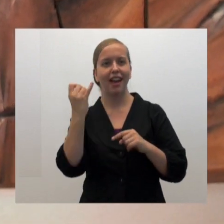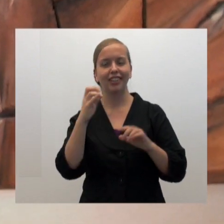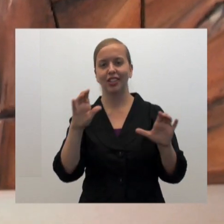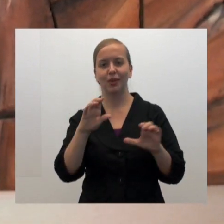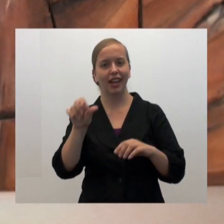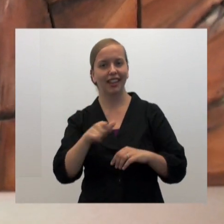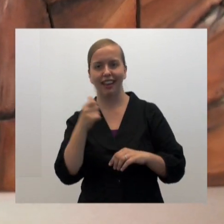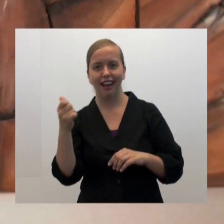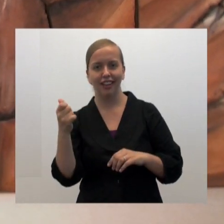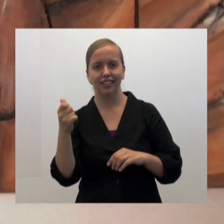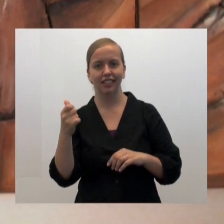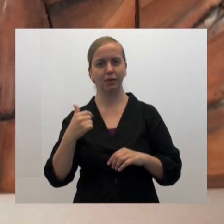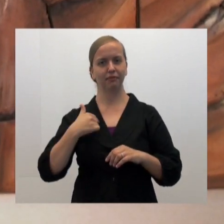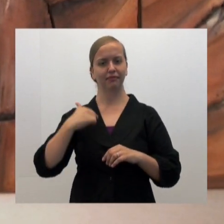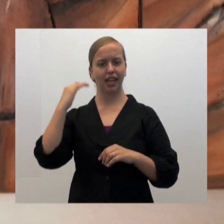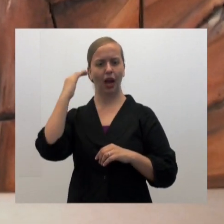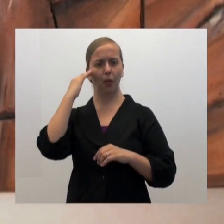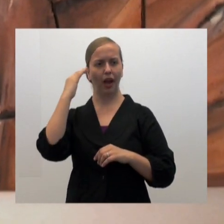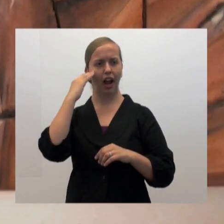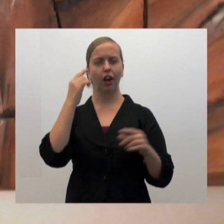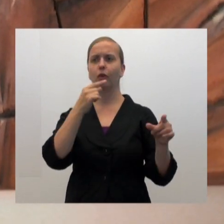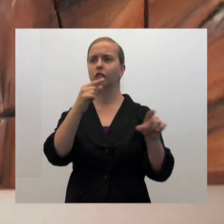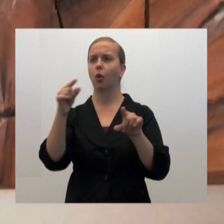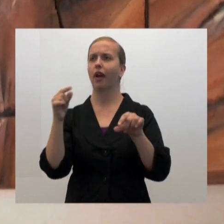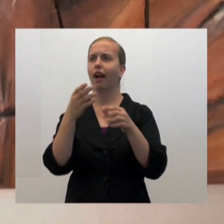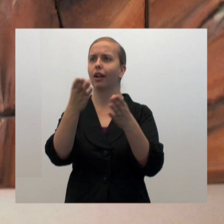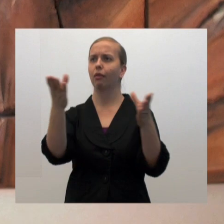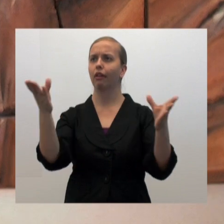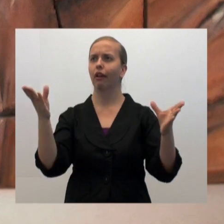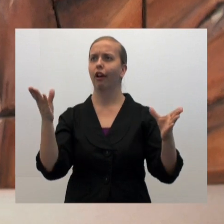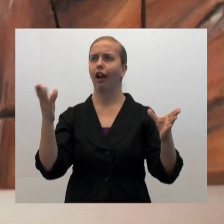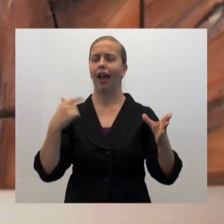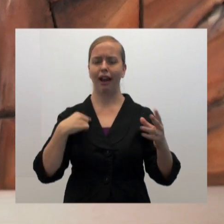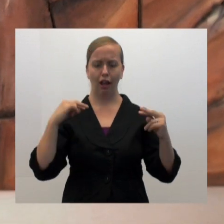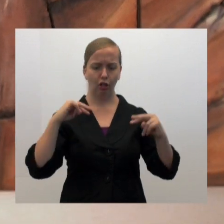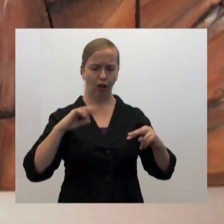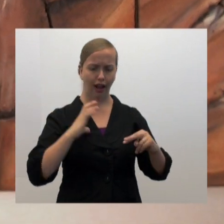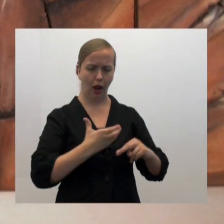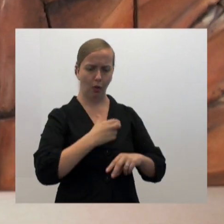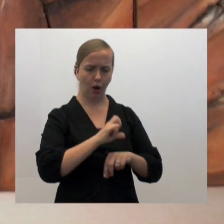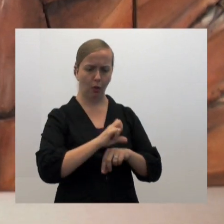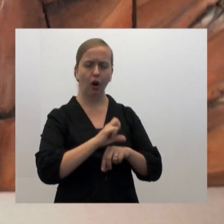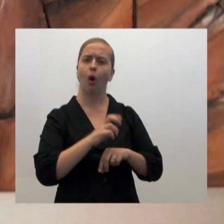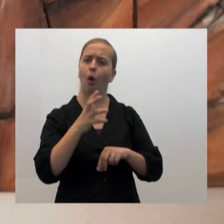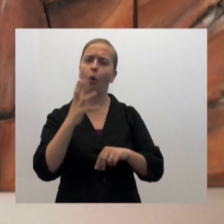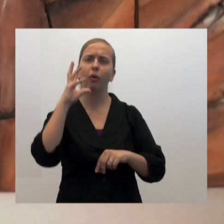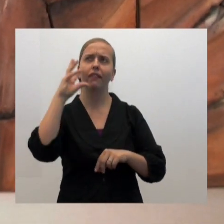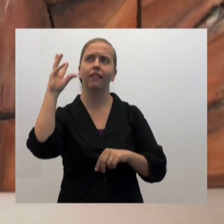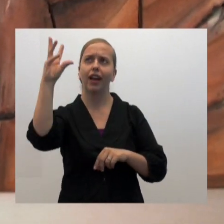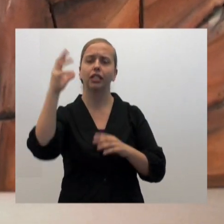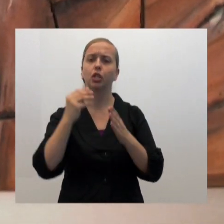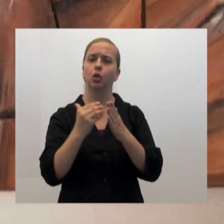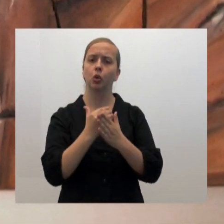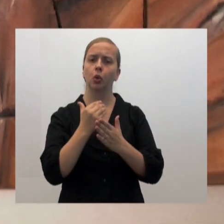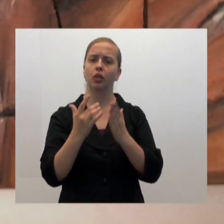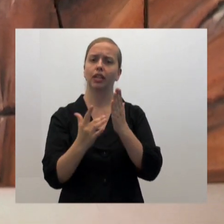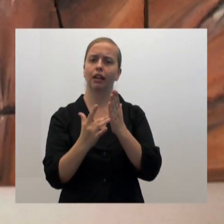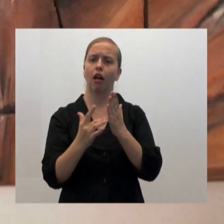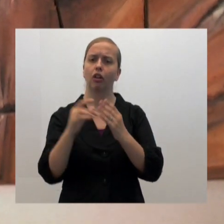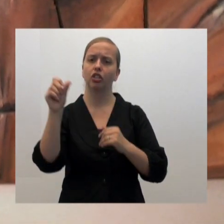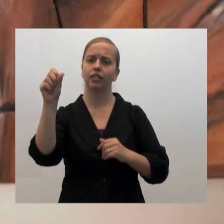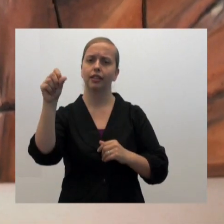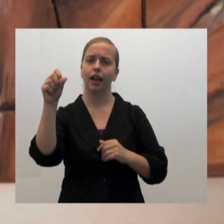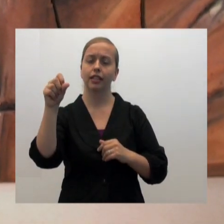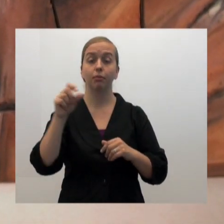I can't really imagine doing anything else. mean, once you're aware of what's going on out there, and I kind of look at the things that we do. We have invented some new technologies,